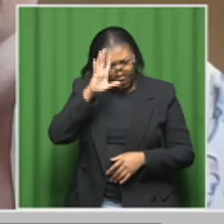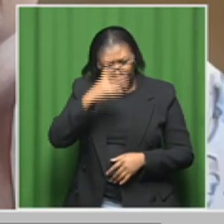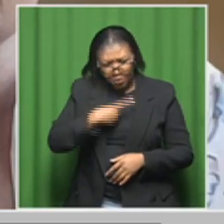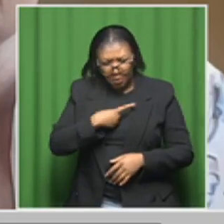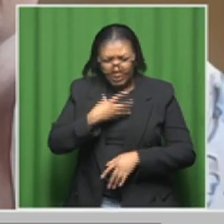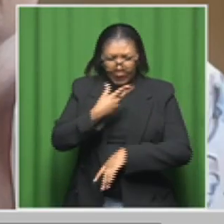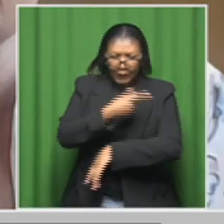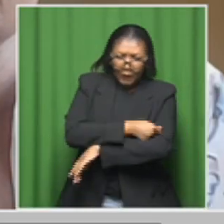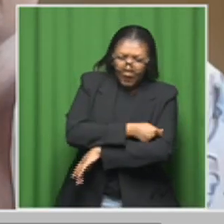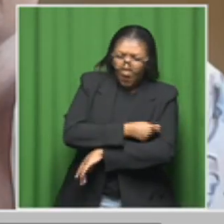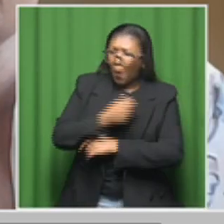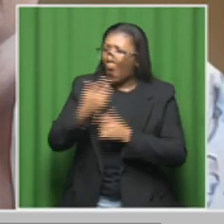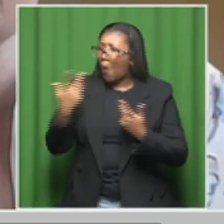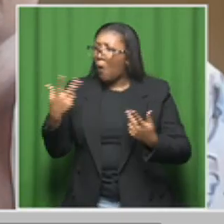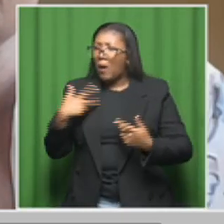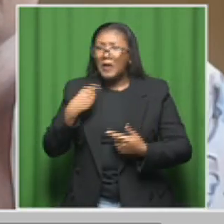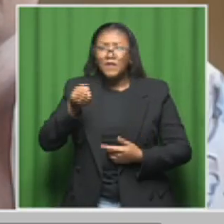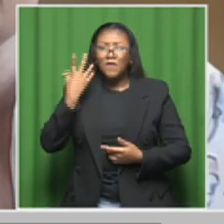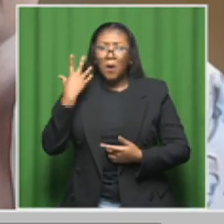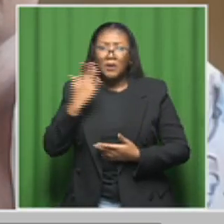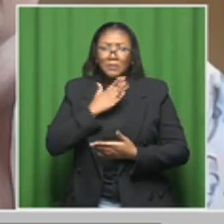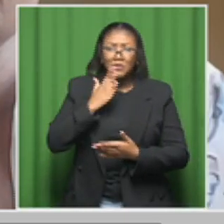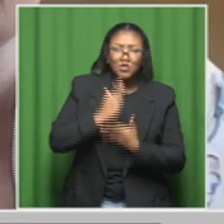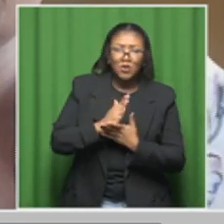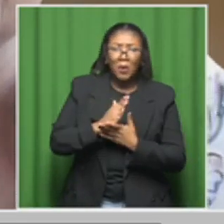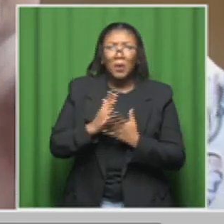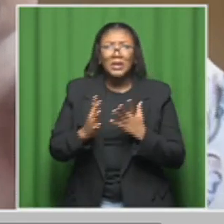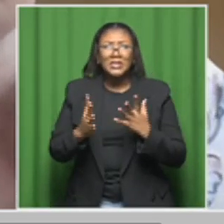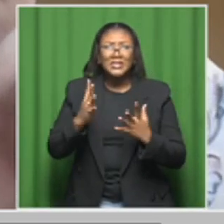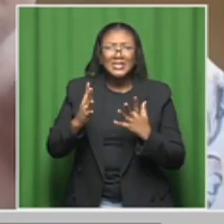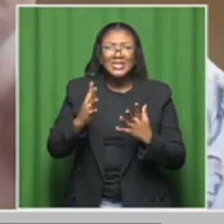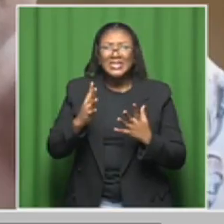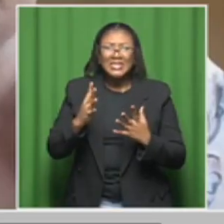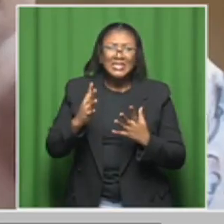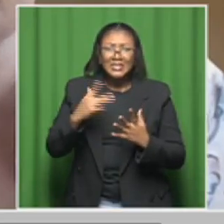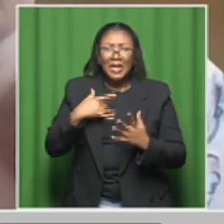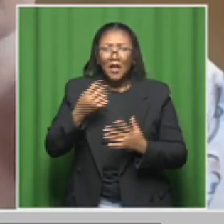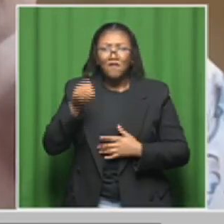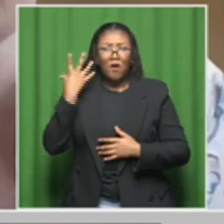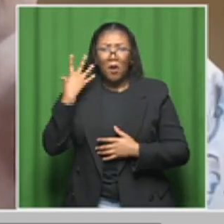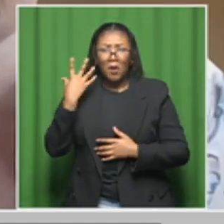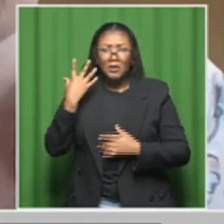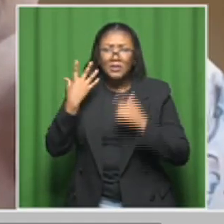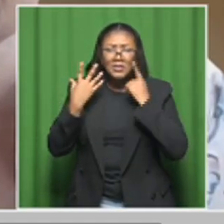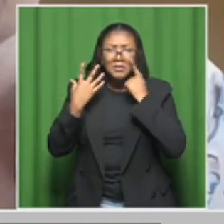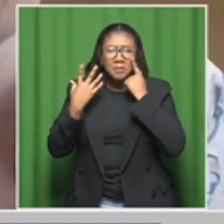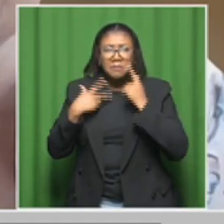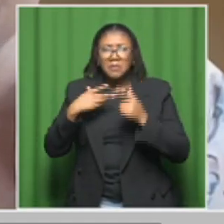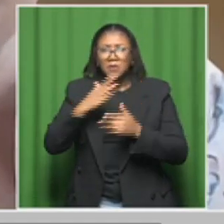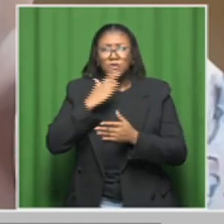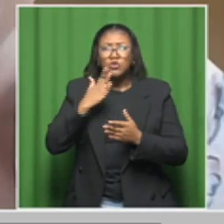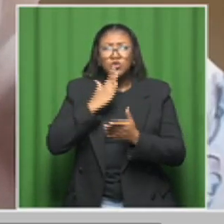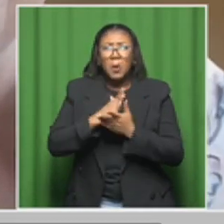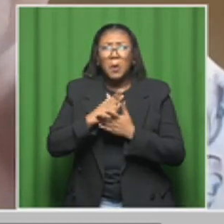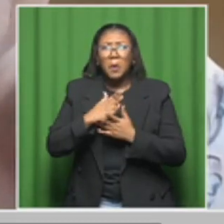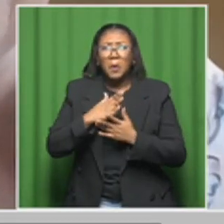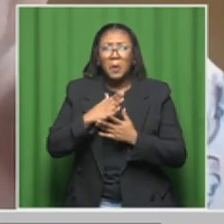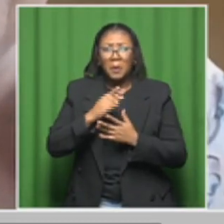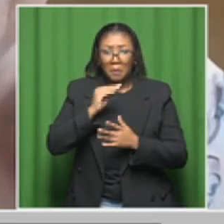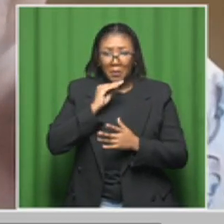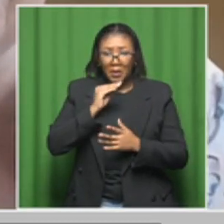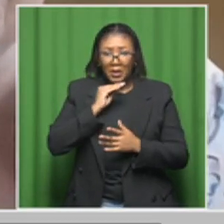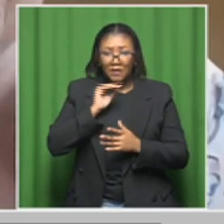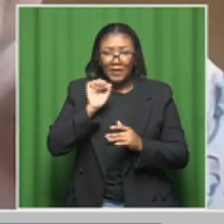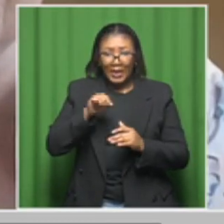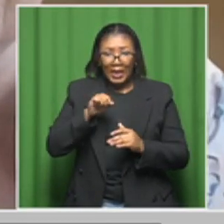is now within that age band, actually did get the vaccination or not? Is there some type of